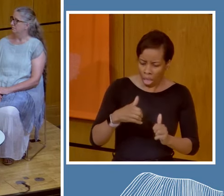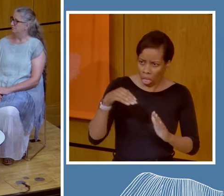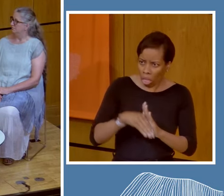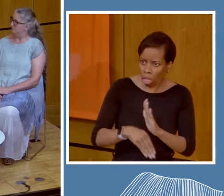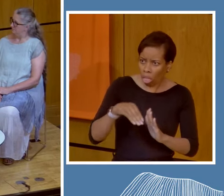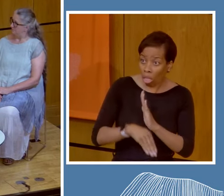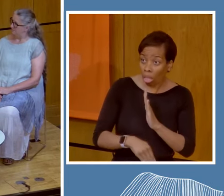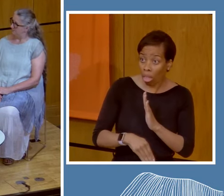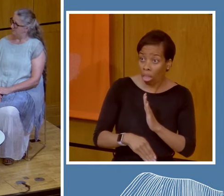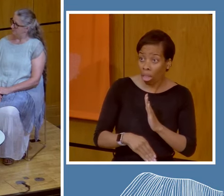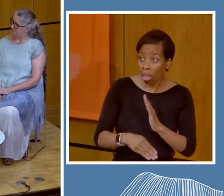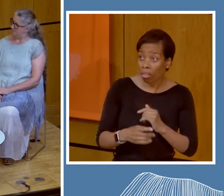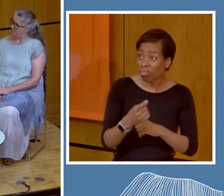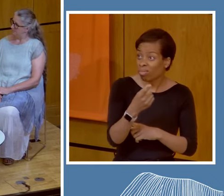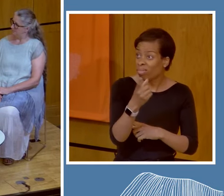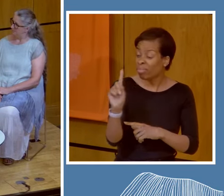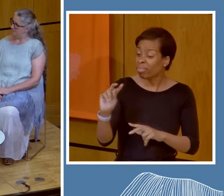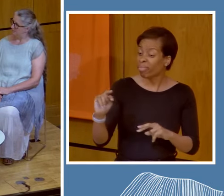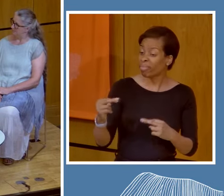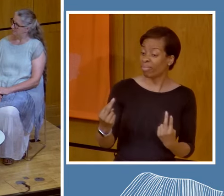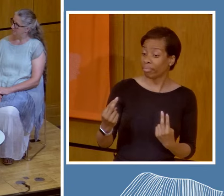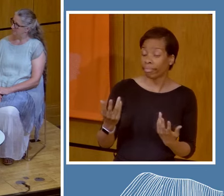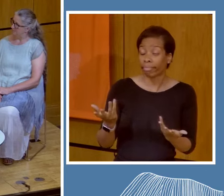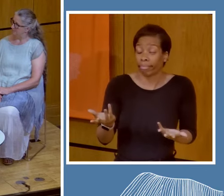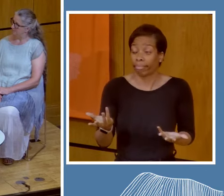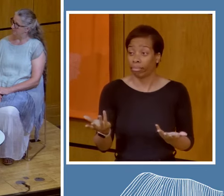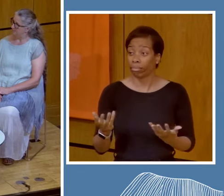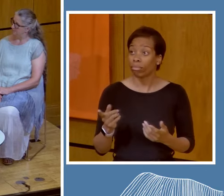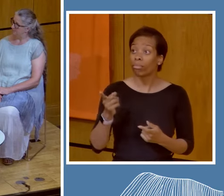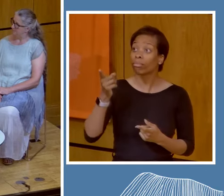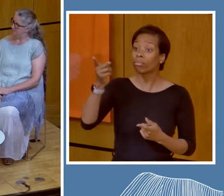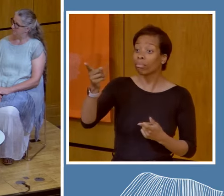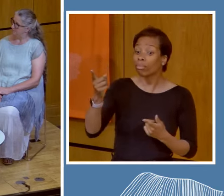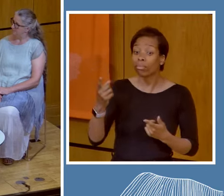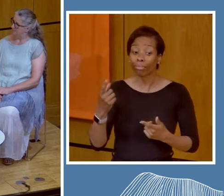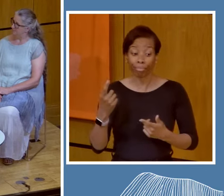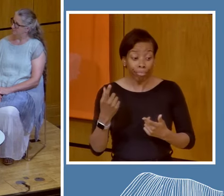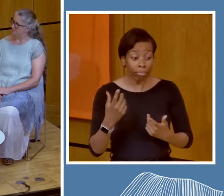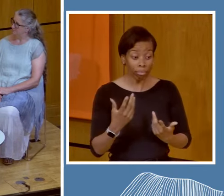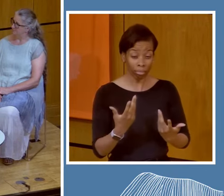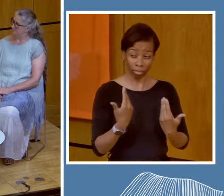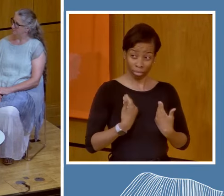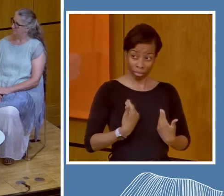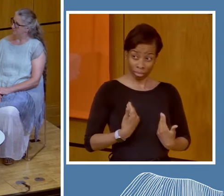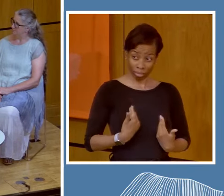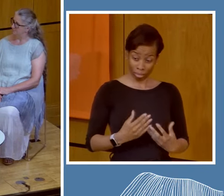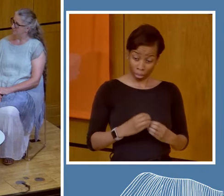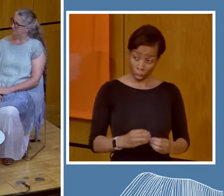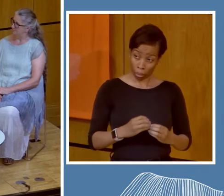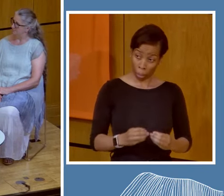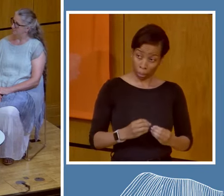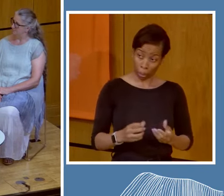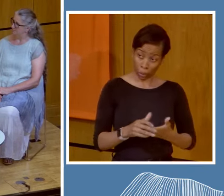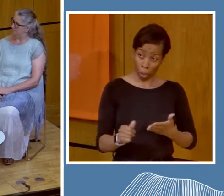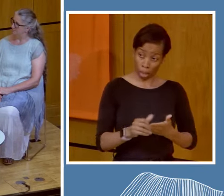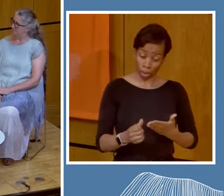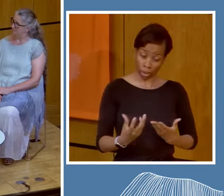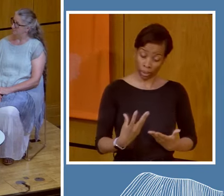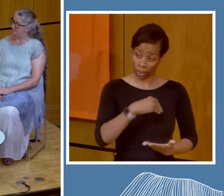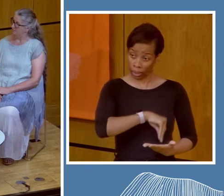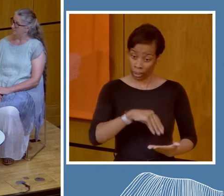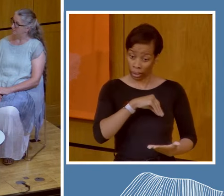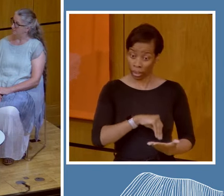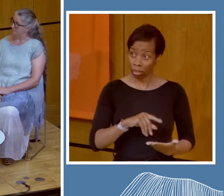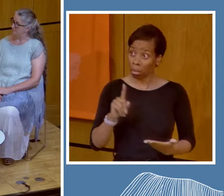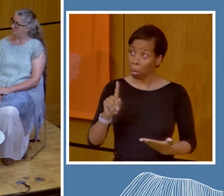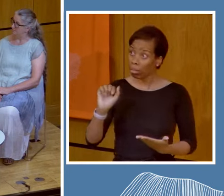Still to this day, despite the billions of dollars of operations of the Oil Sands, we have never had a health assessment done in our communities,